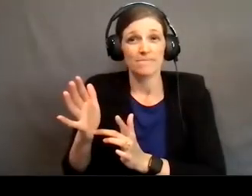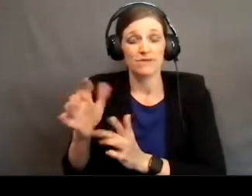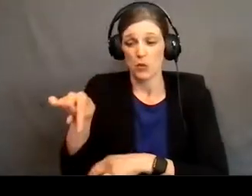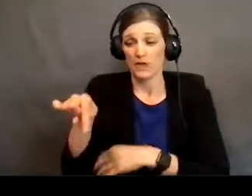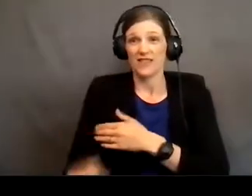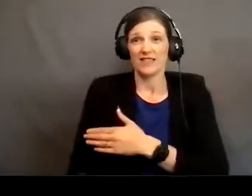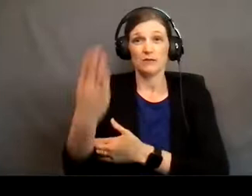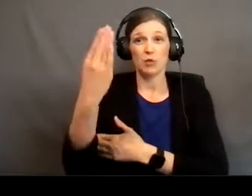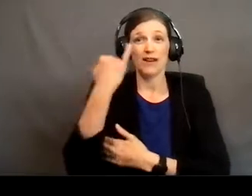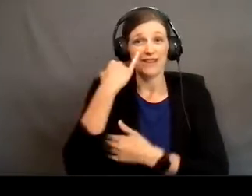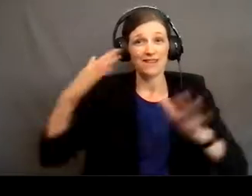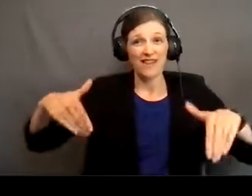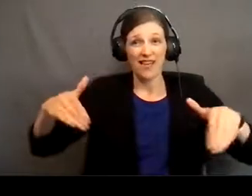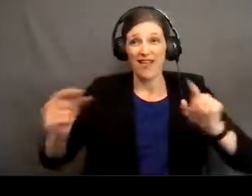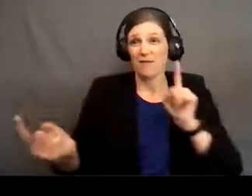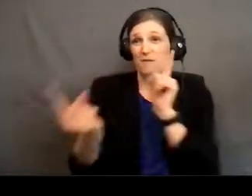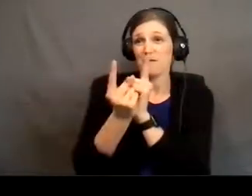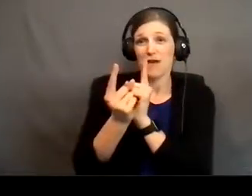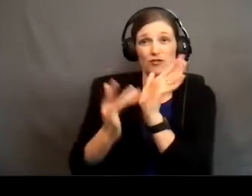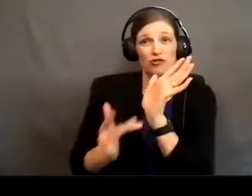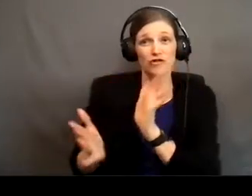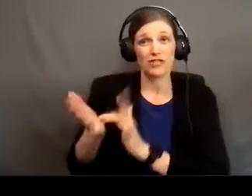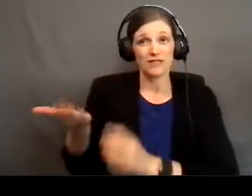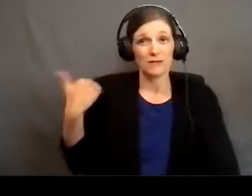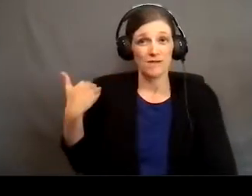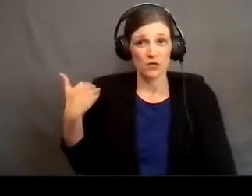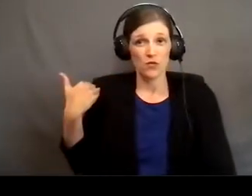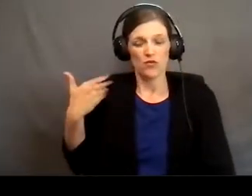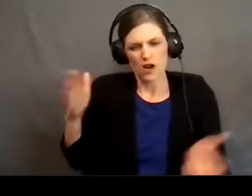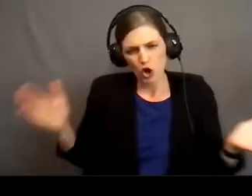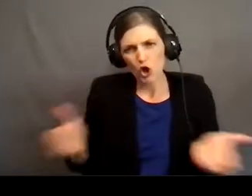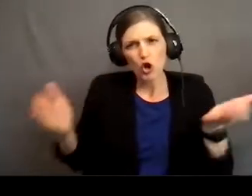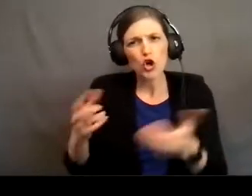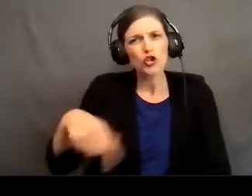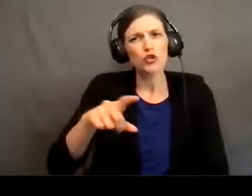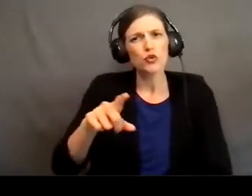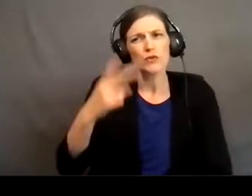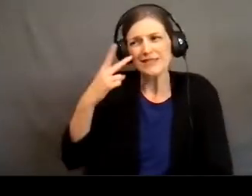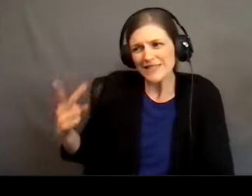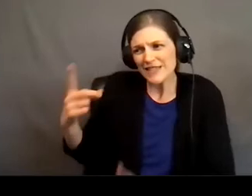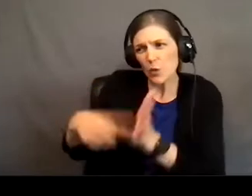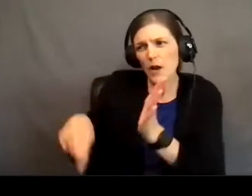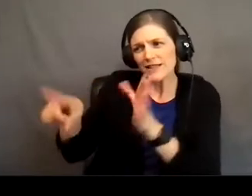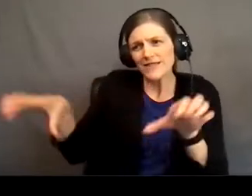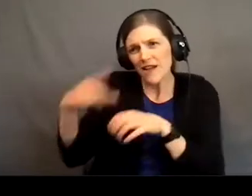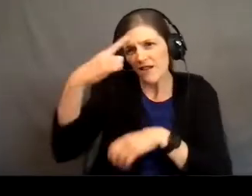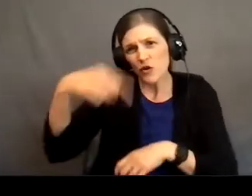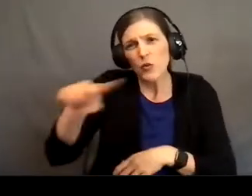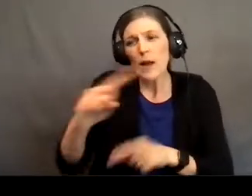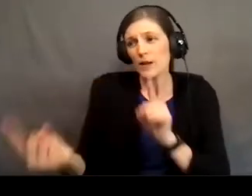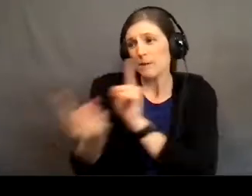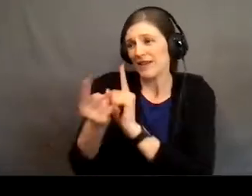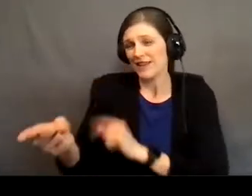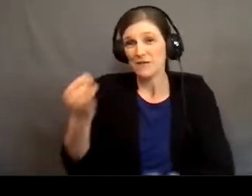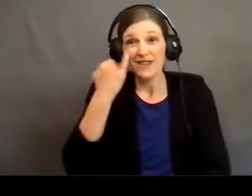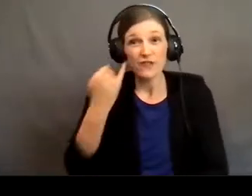this morning if you haven't met him before I would encourage you to do so see what he's done for you meet him and if you've met him